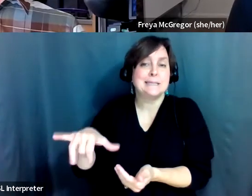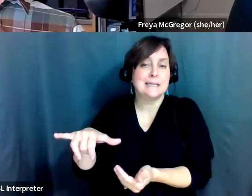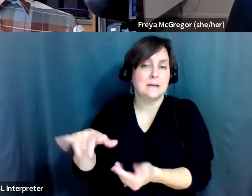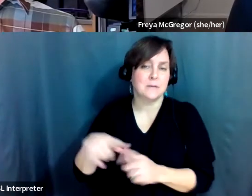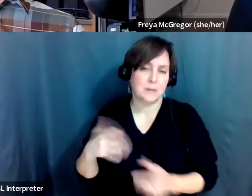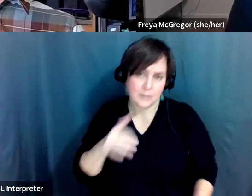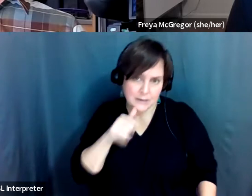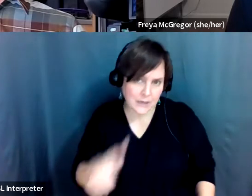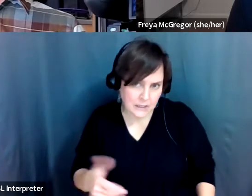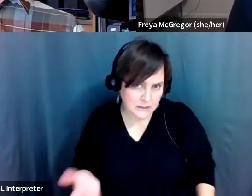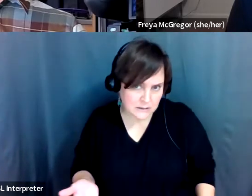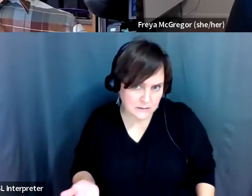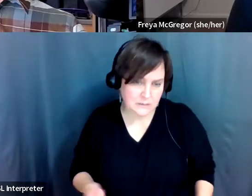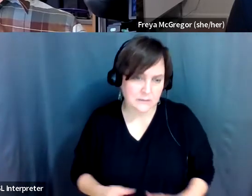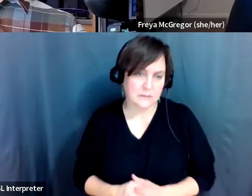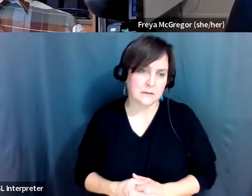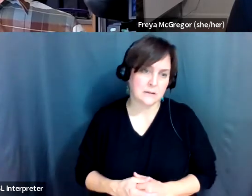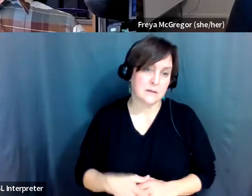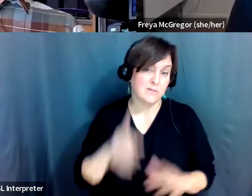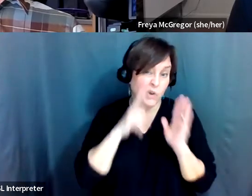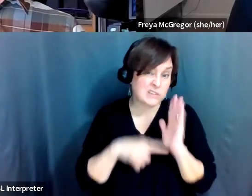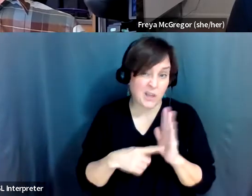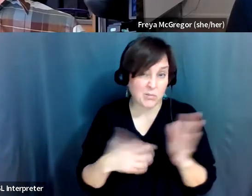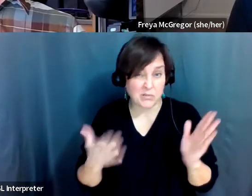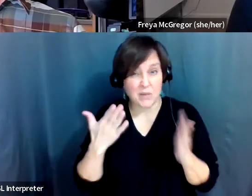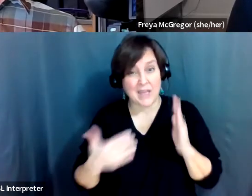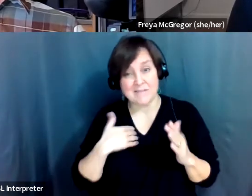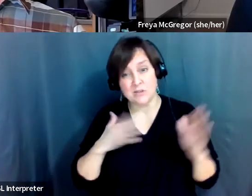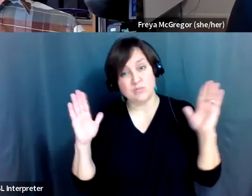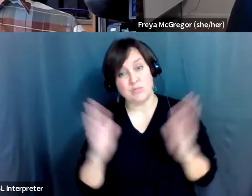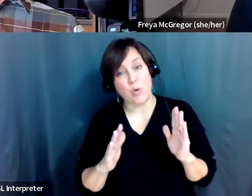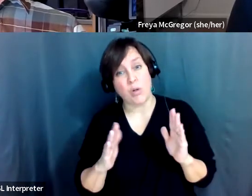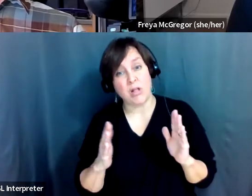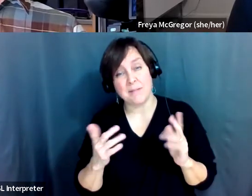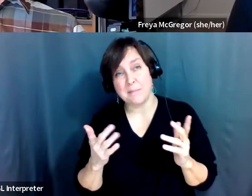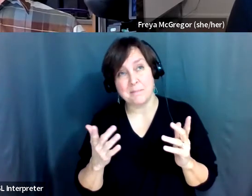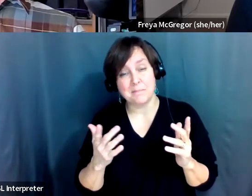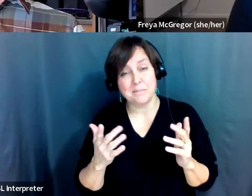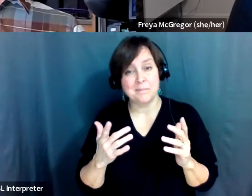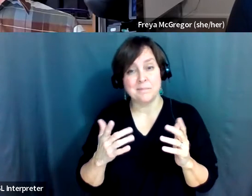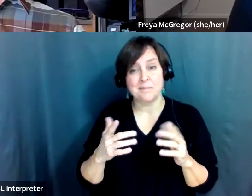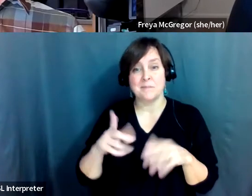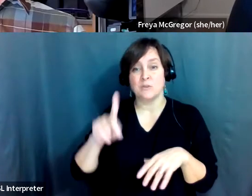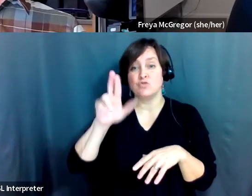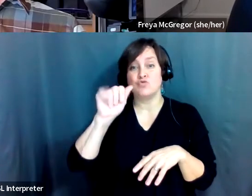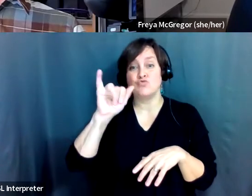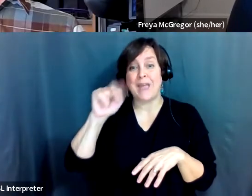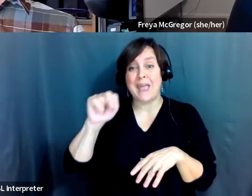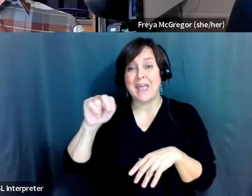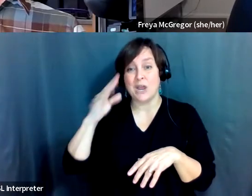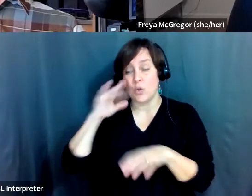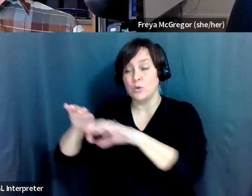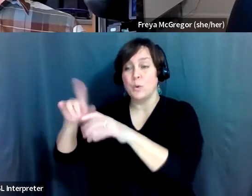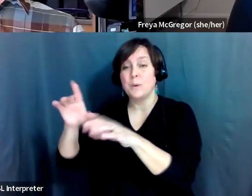might not be. Um, for example, you might have a small, um, drainage that goes across the trail